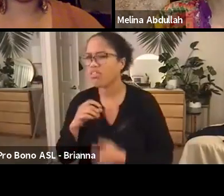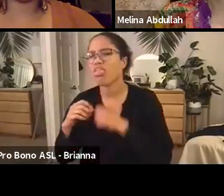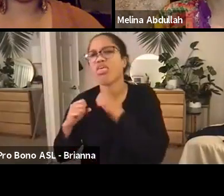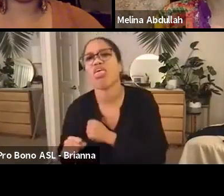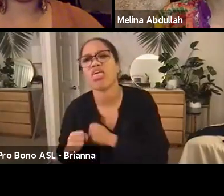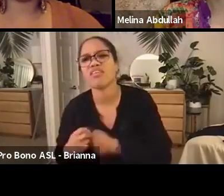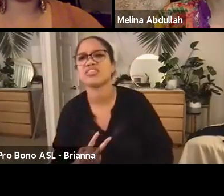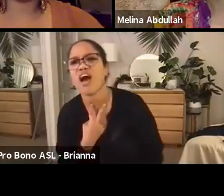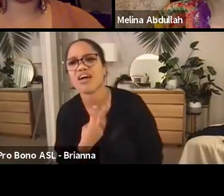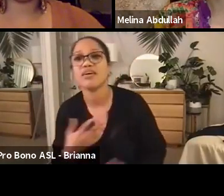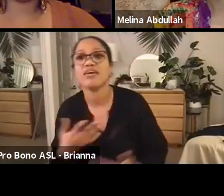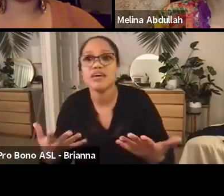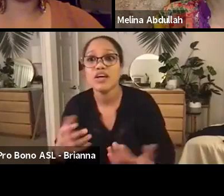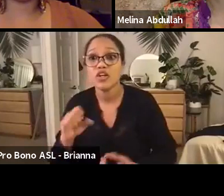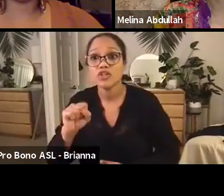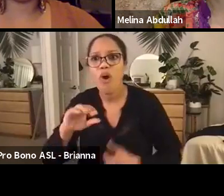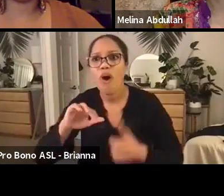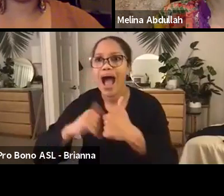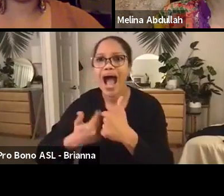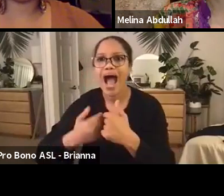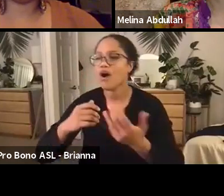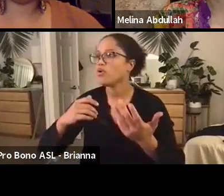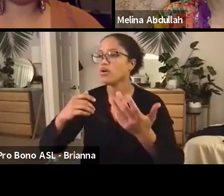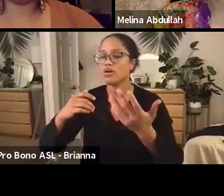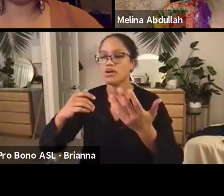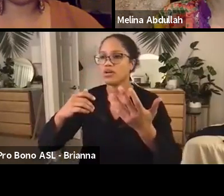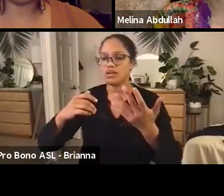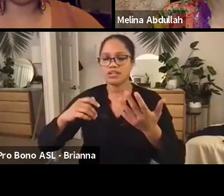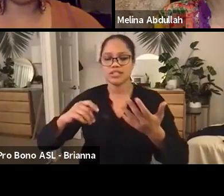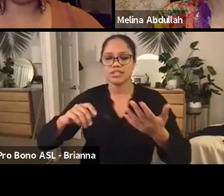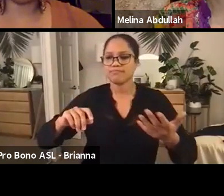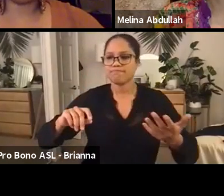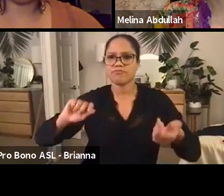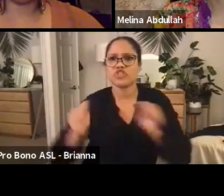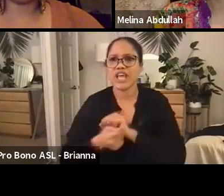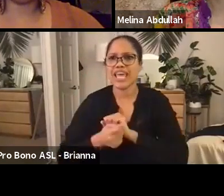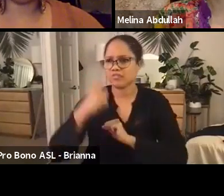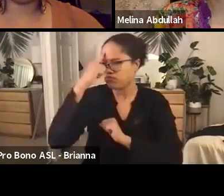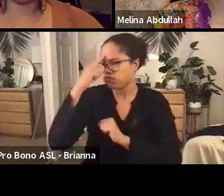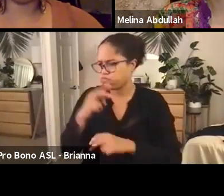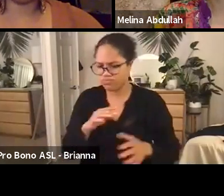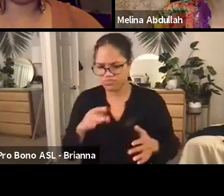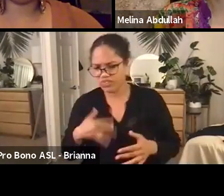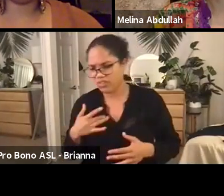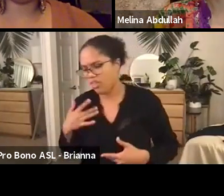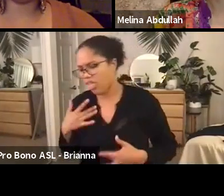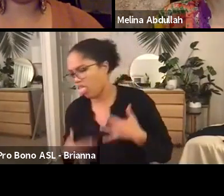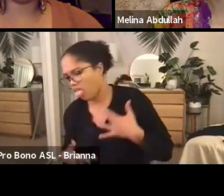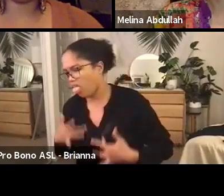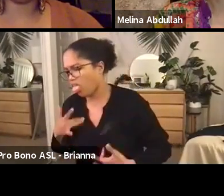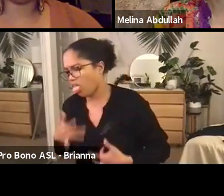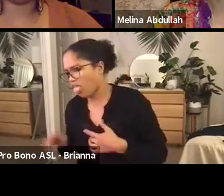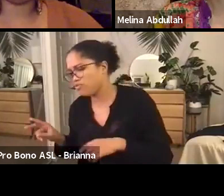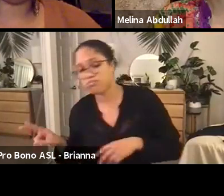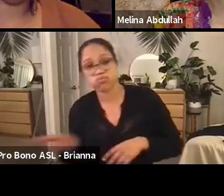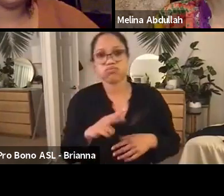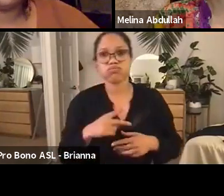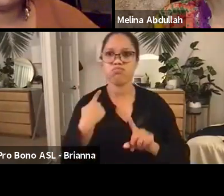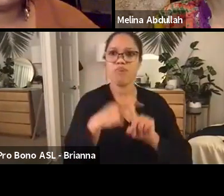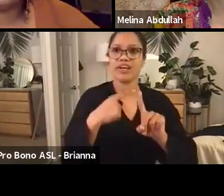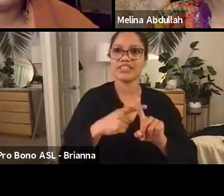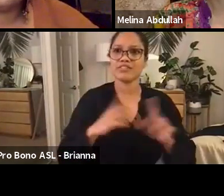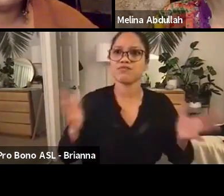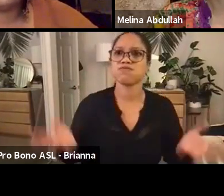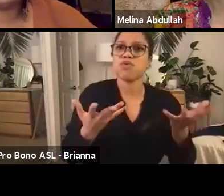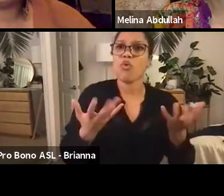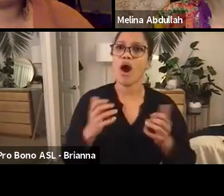and in turn make different decisions for their families and also ultimately improve their trajectory. And so this is about not